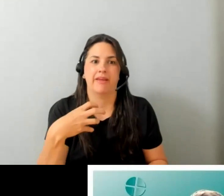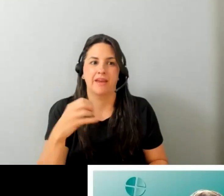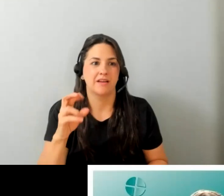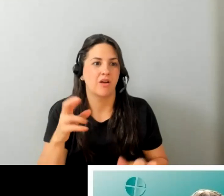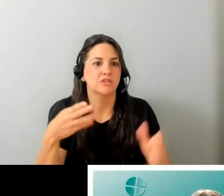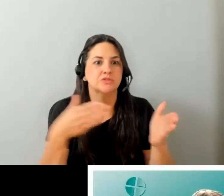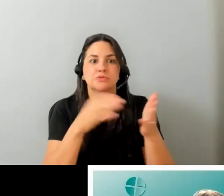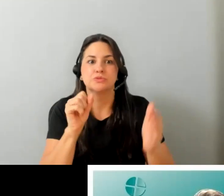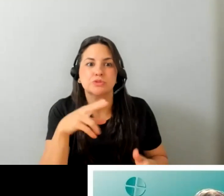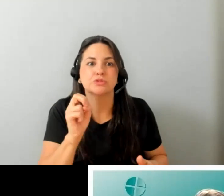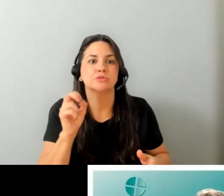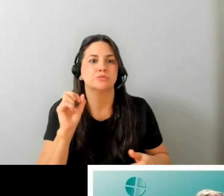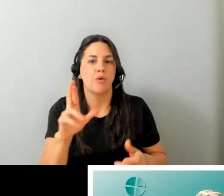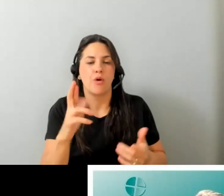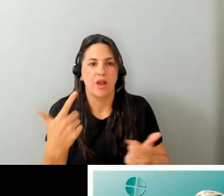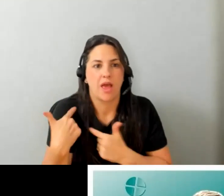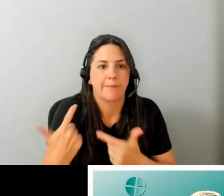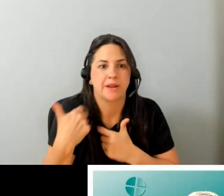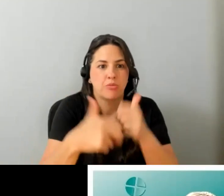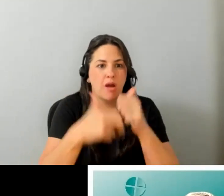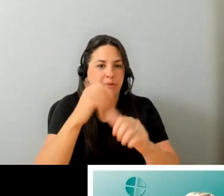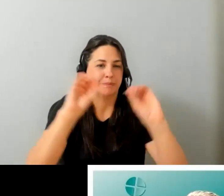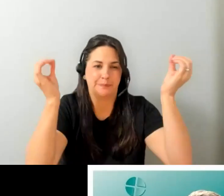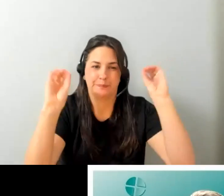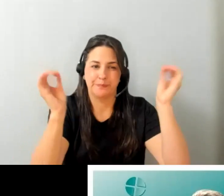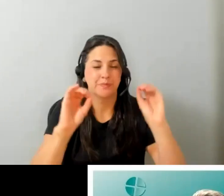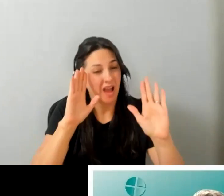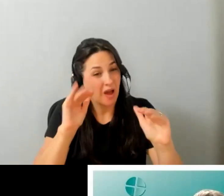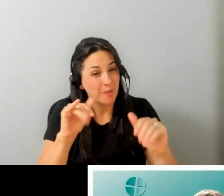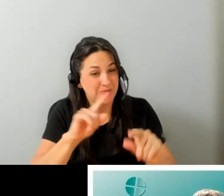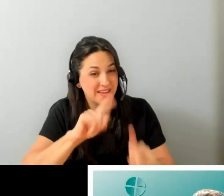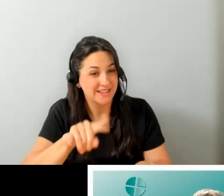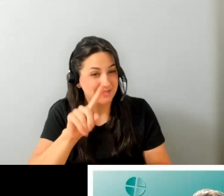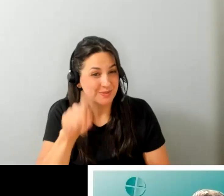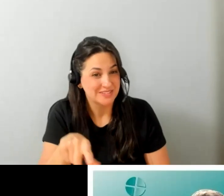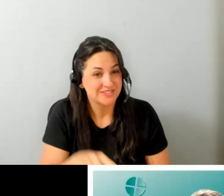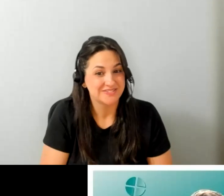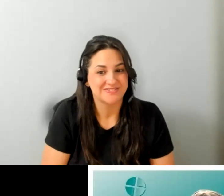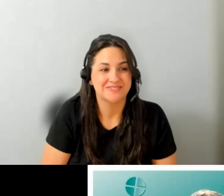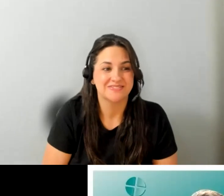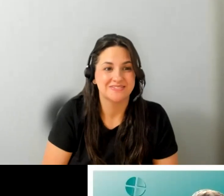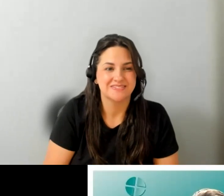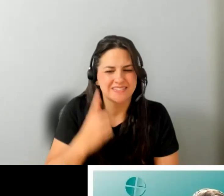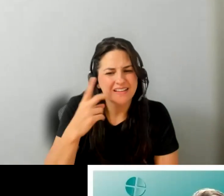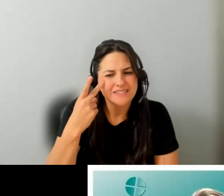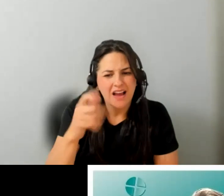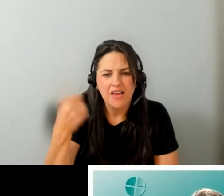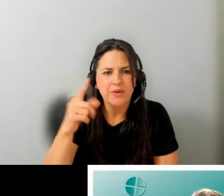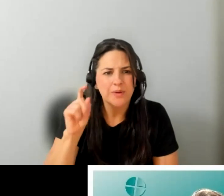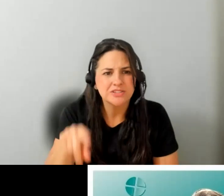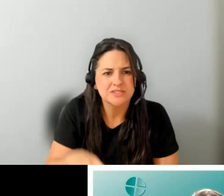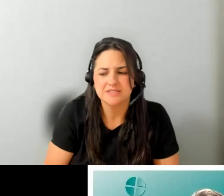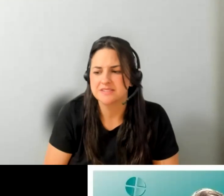suing or liability or anything like that so i hope that answers your question i think i saw another question here